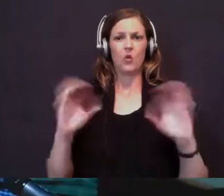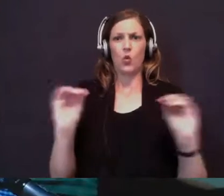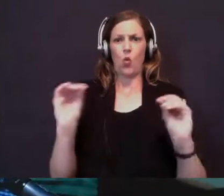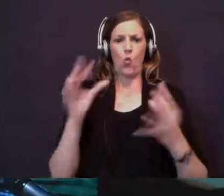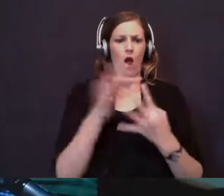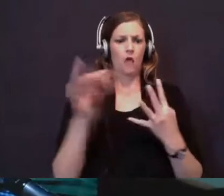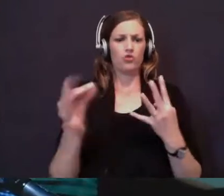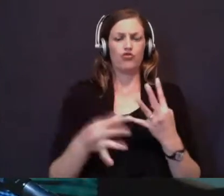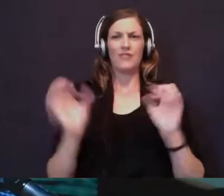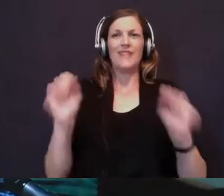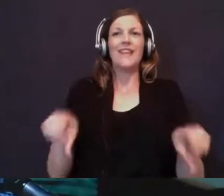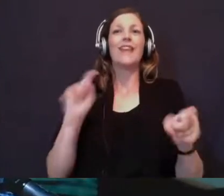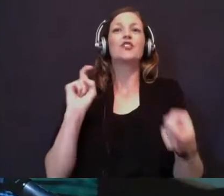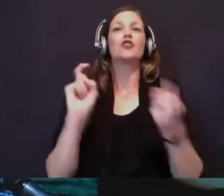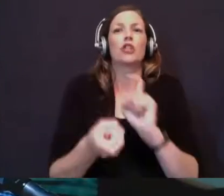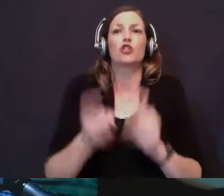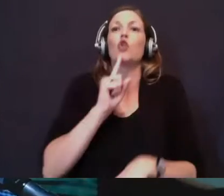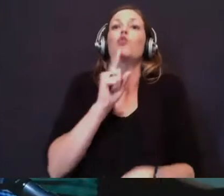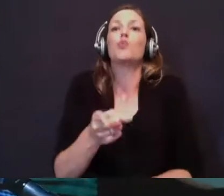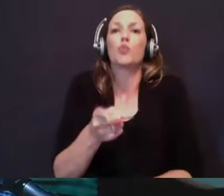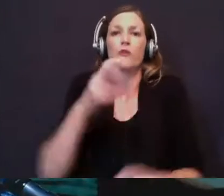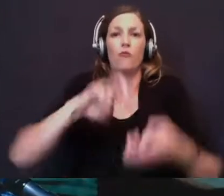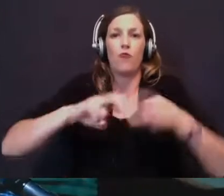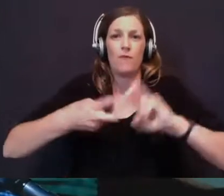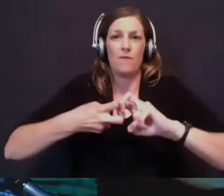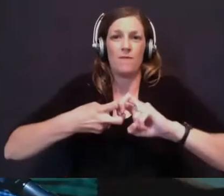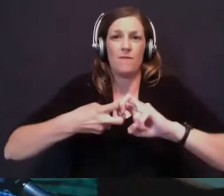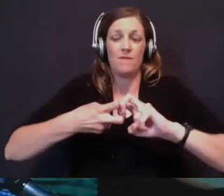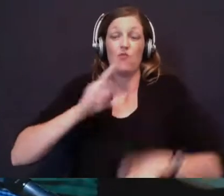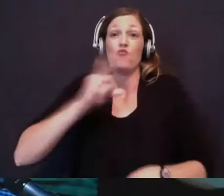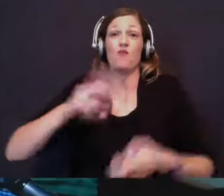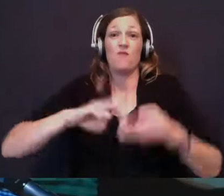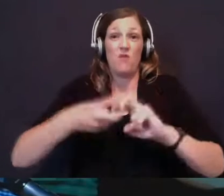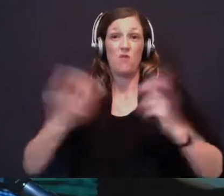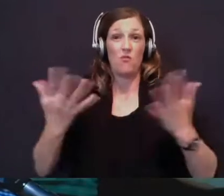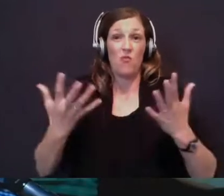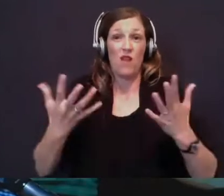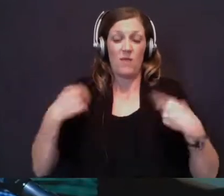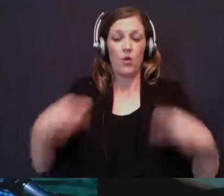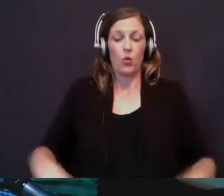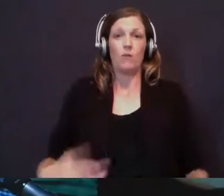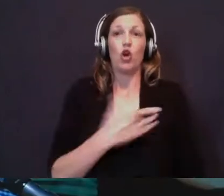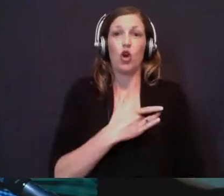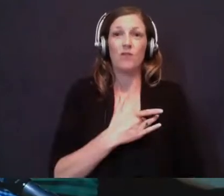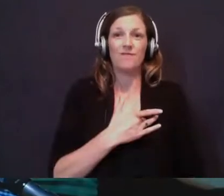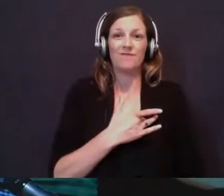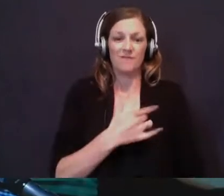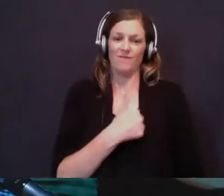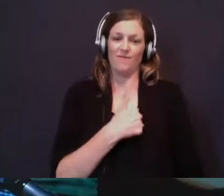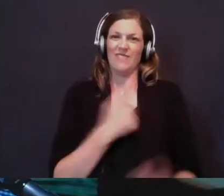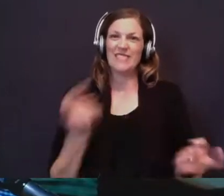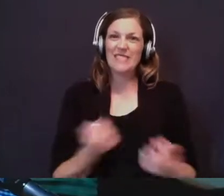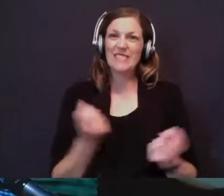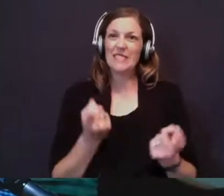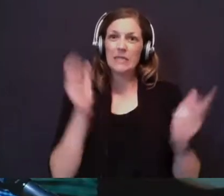can change the real problem, which is the human heart. That's where sin lies. That's where evil lies.